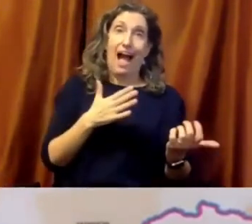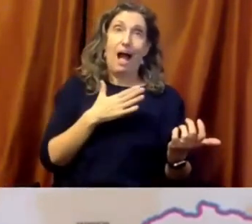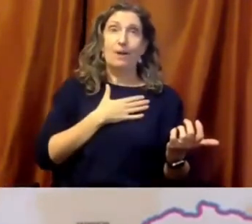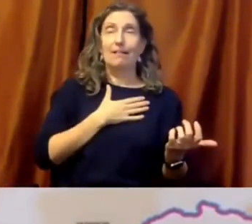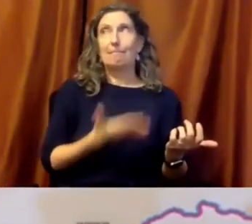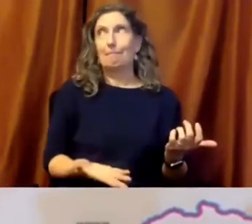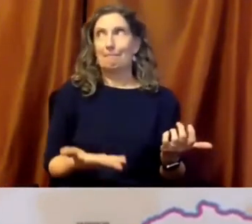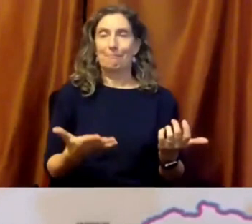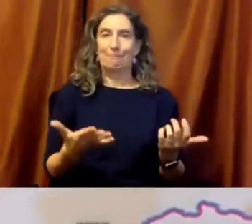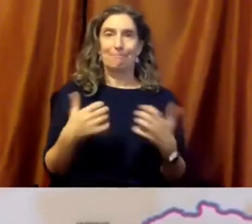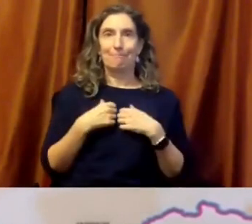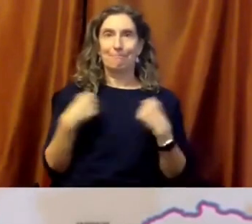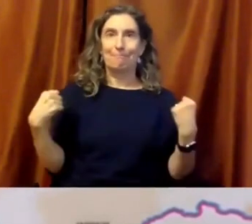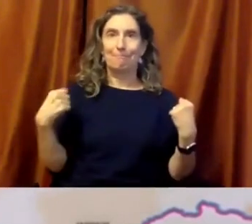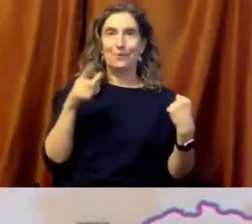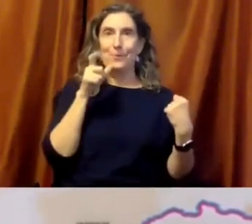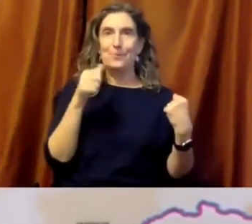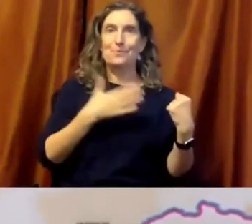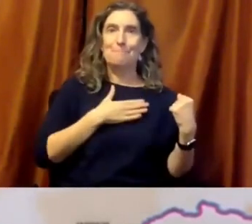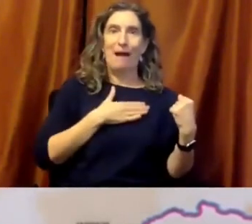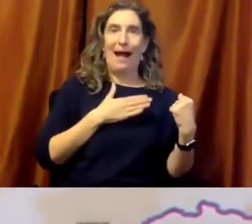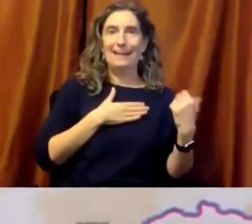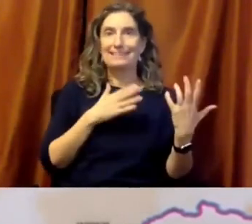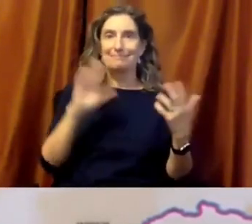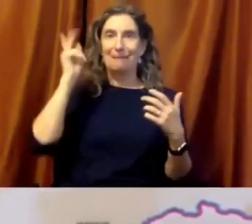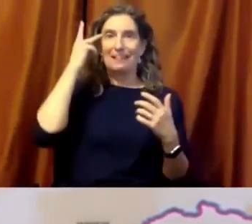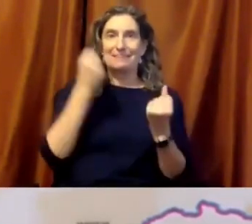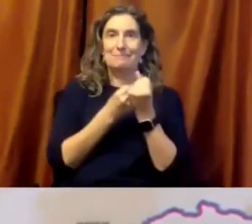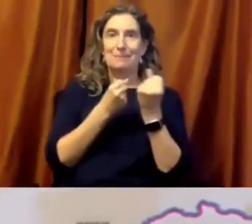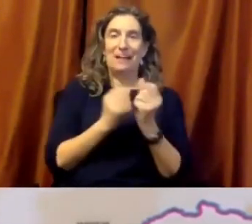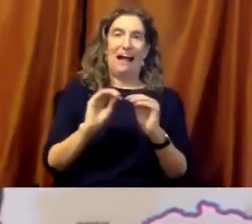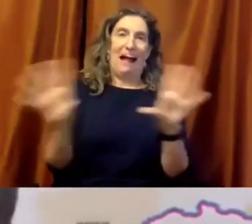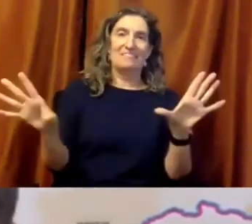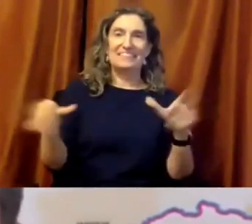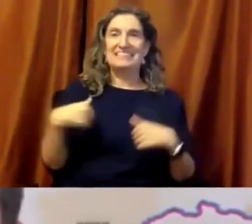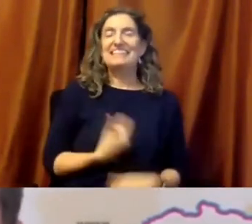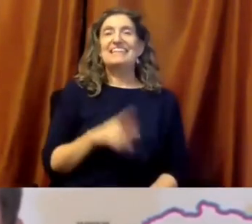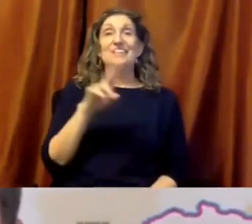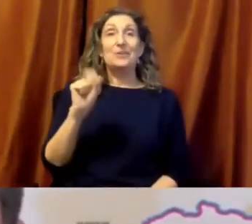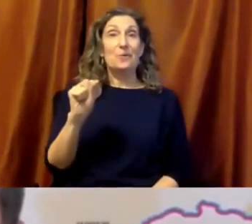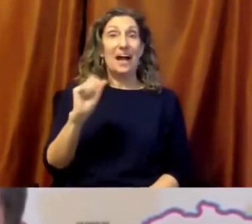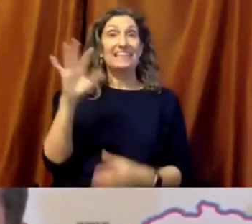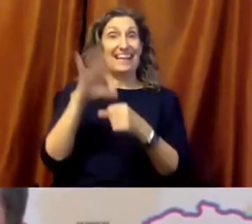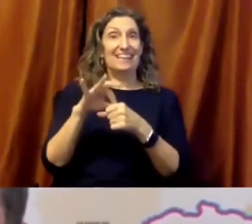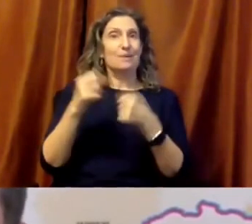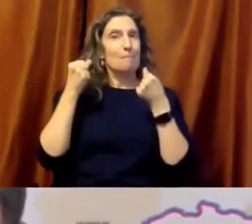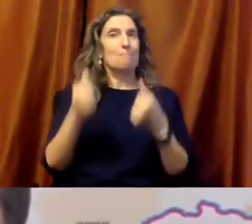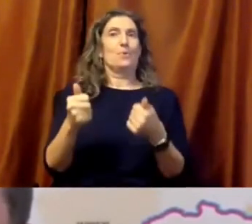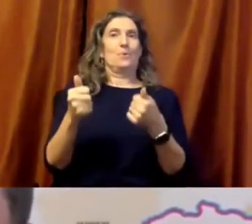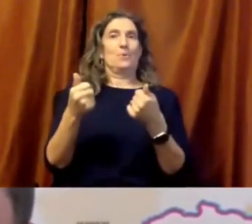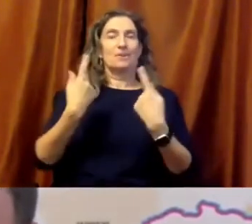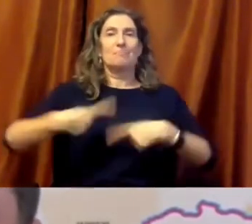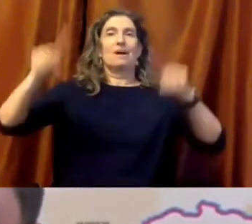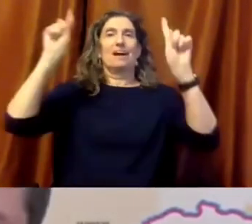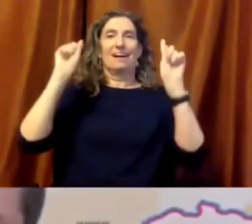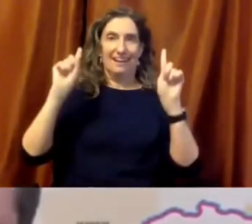ballot, that the U.S. has already had a profoundly positive effect on the course of the pandemic in the U.S., and the